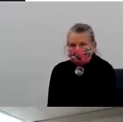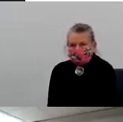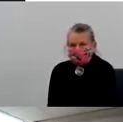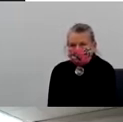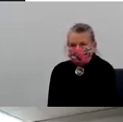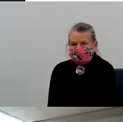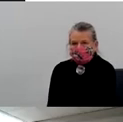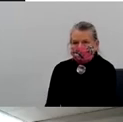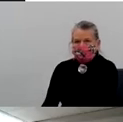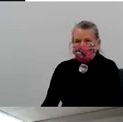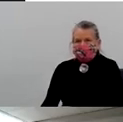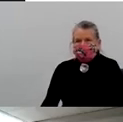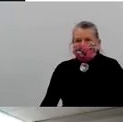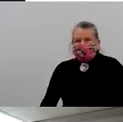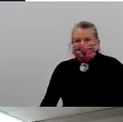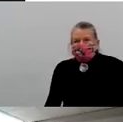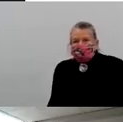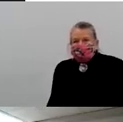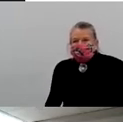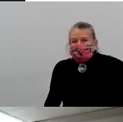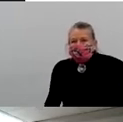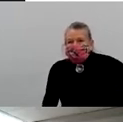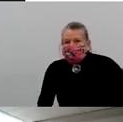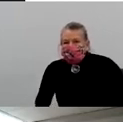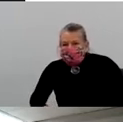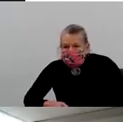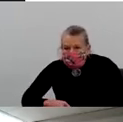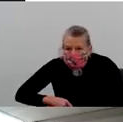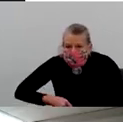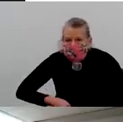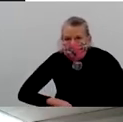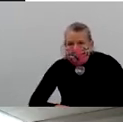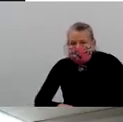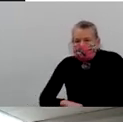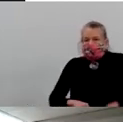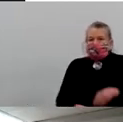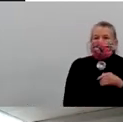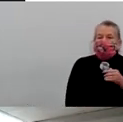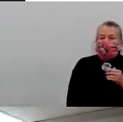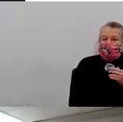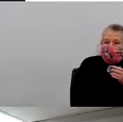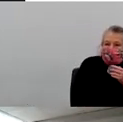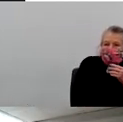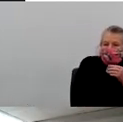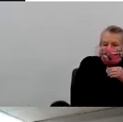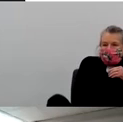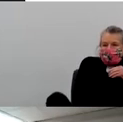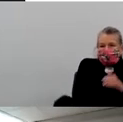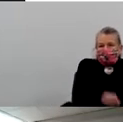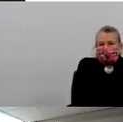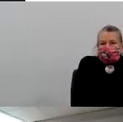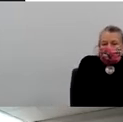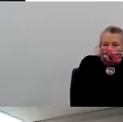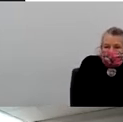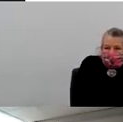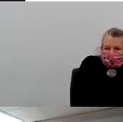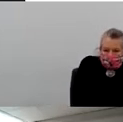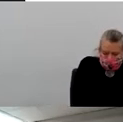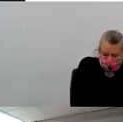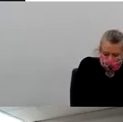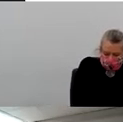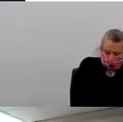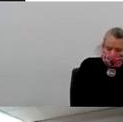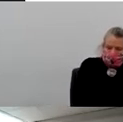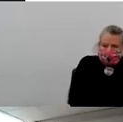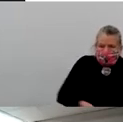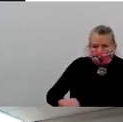population that is black, we see lower testing. Uh, and then for the positive, positivity rate model, we